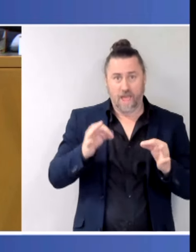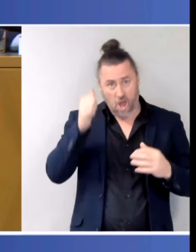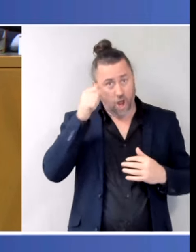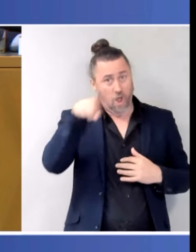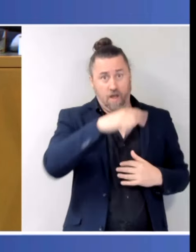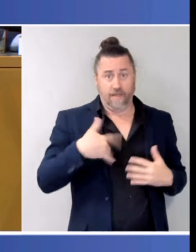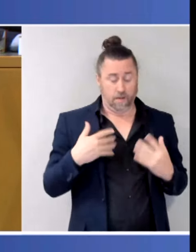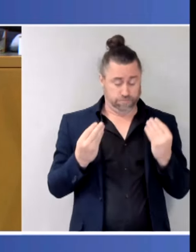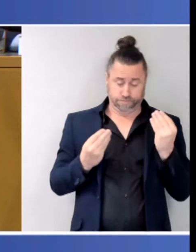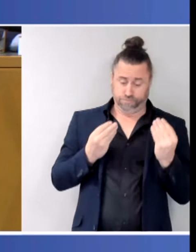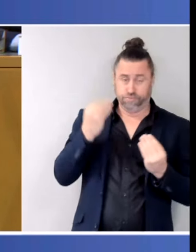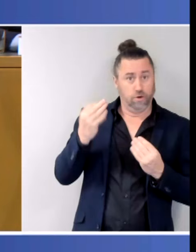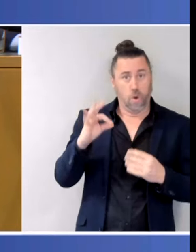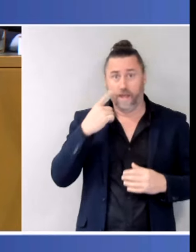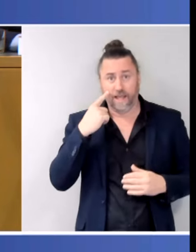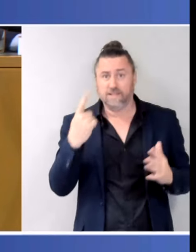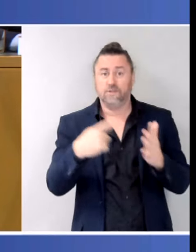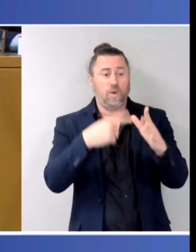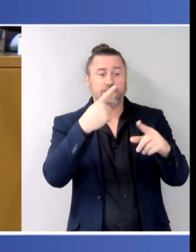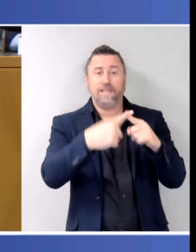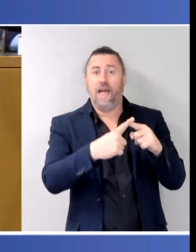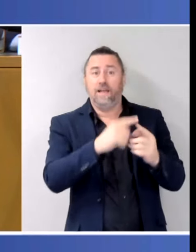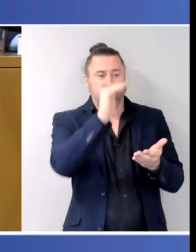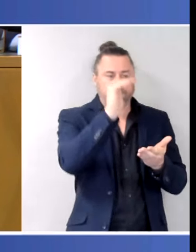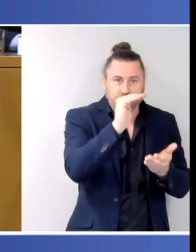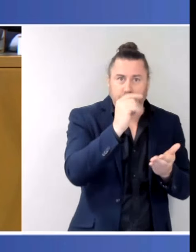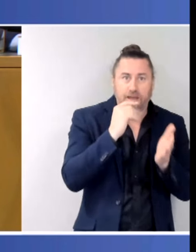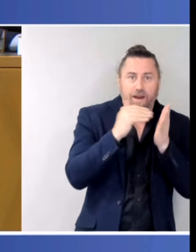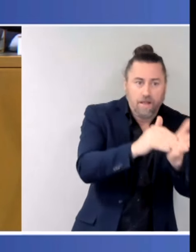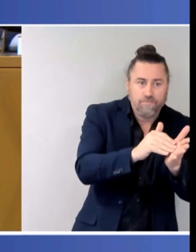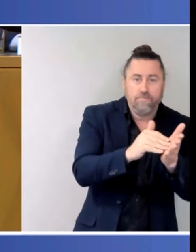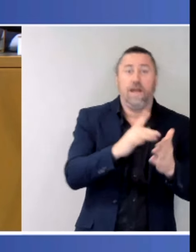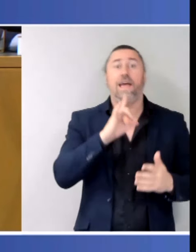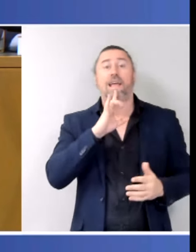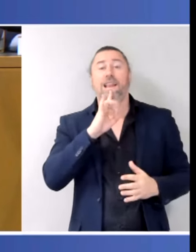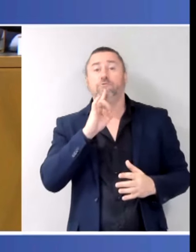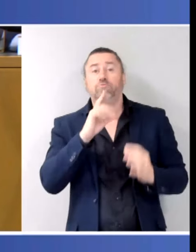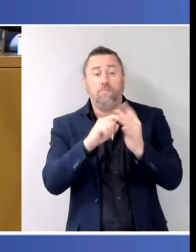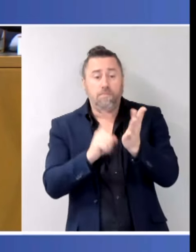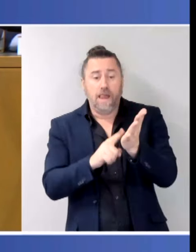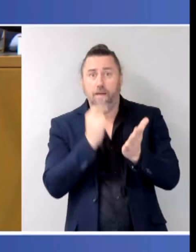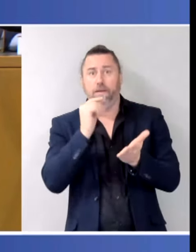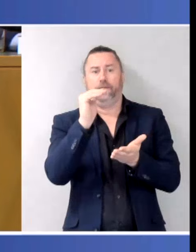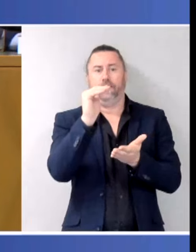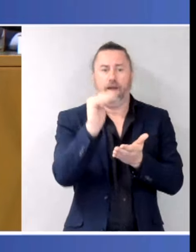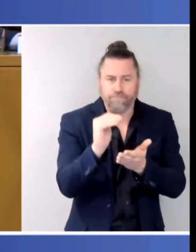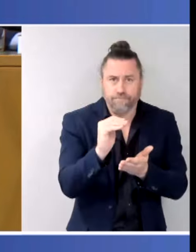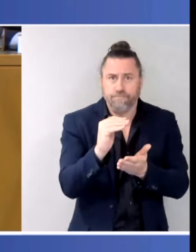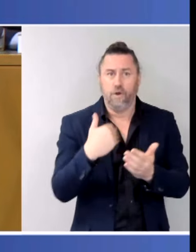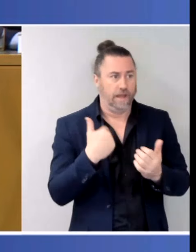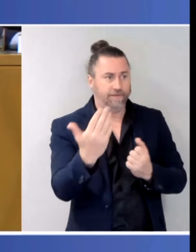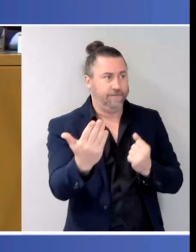tax cuts for every taxpayer, the household energy bills relief that's been provided by the Commonwealth with